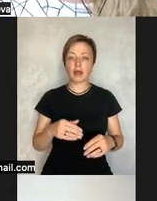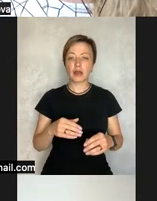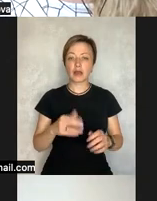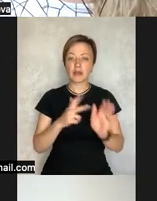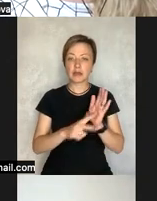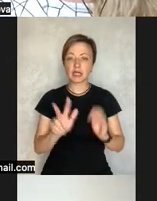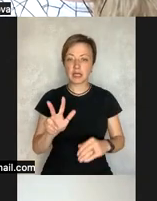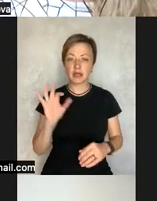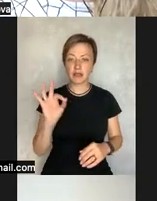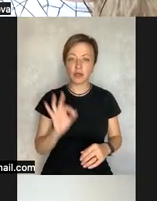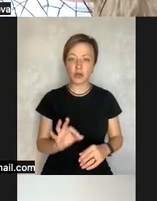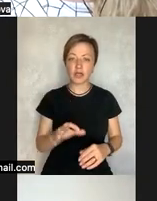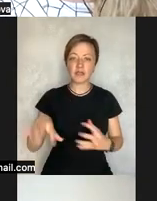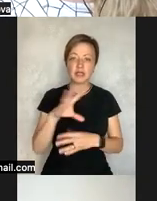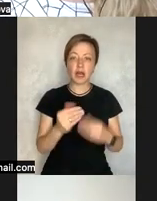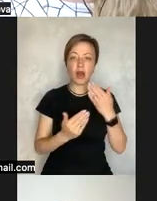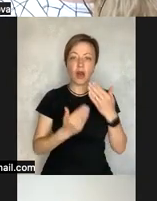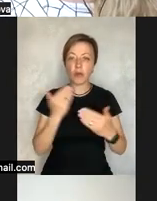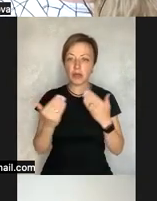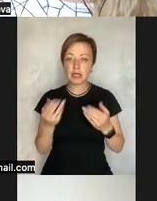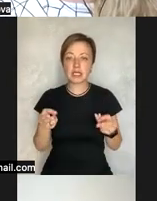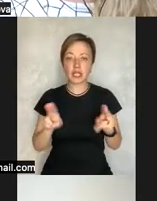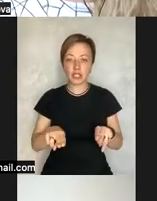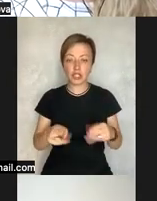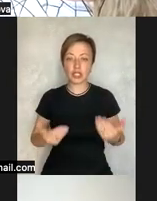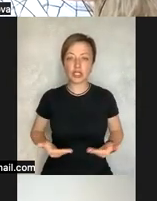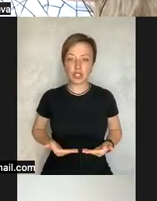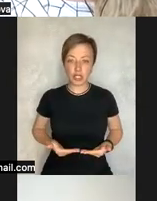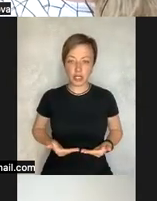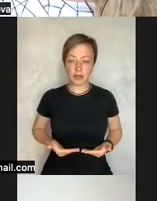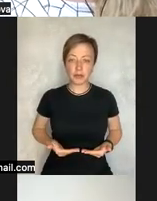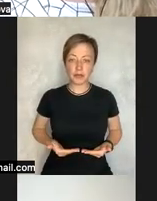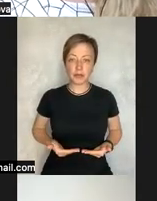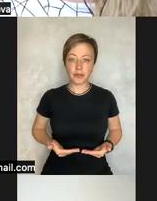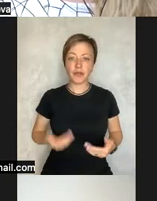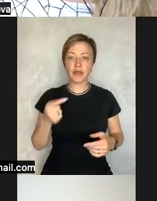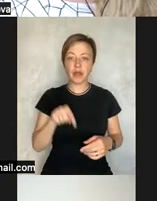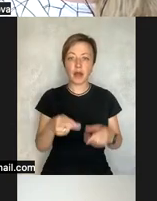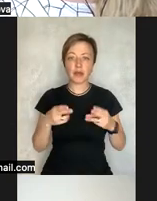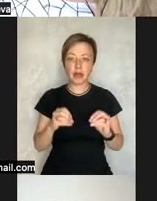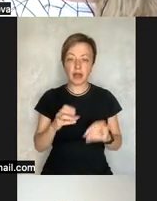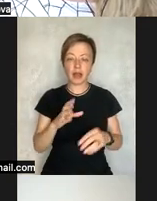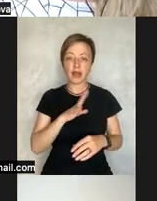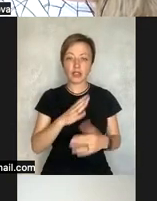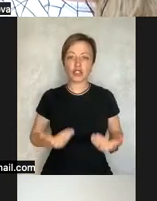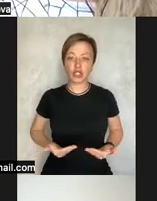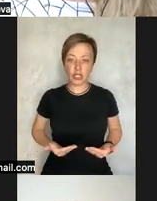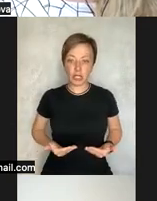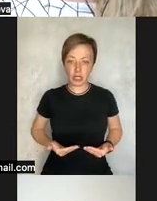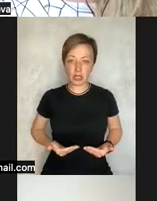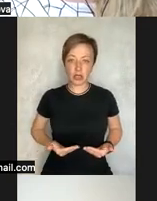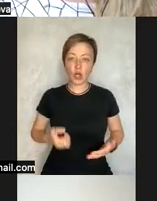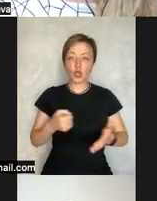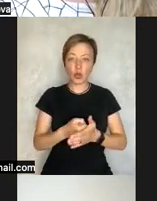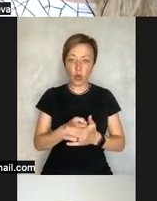so 83 percent of all of the respondents they stated to live where they